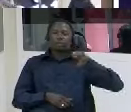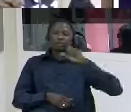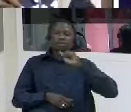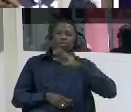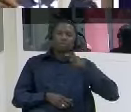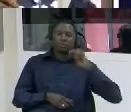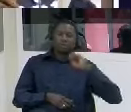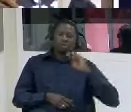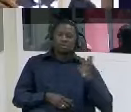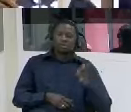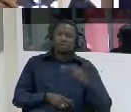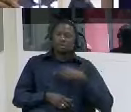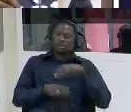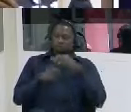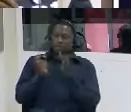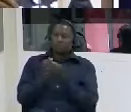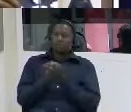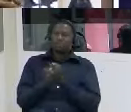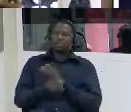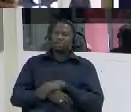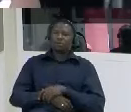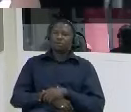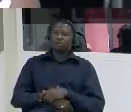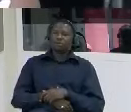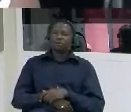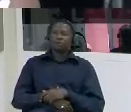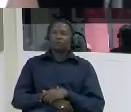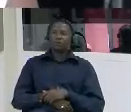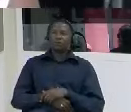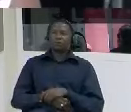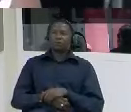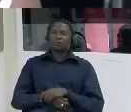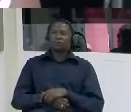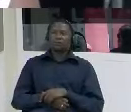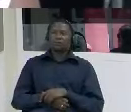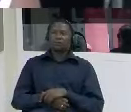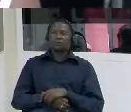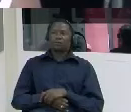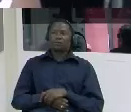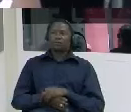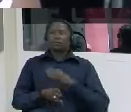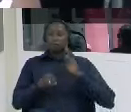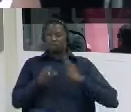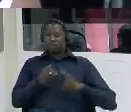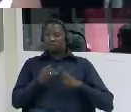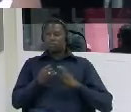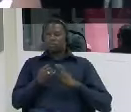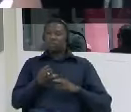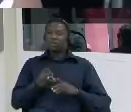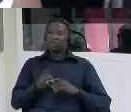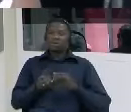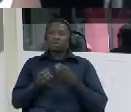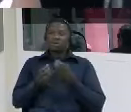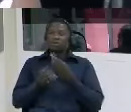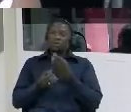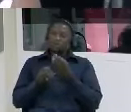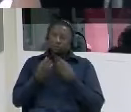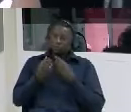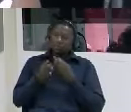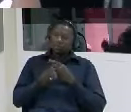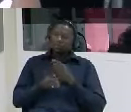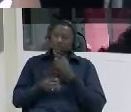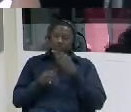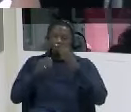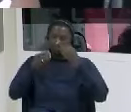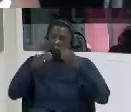finally um mr witness just tell me what impact i mean you've already you know covered that area partly about